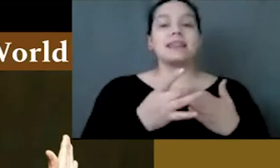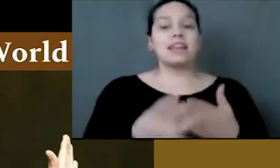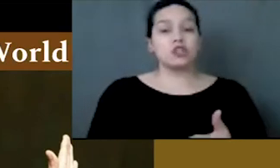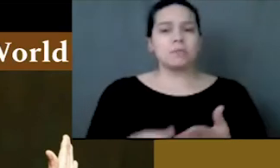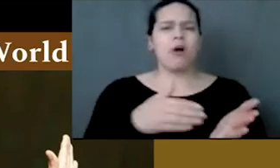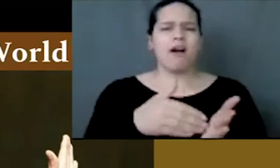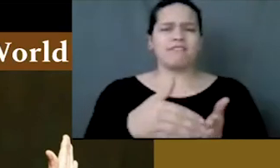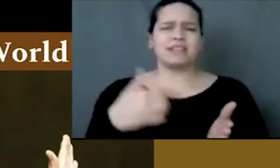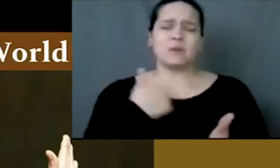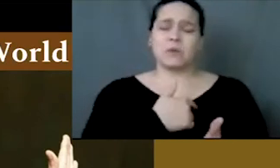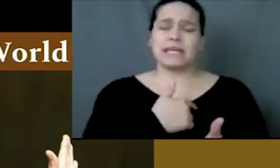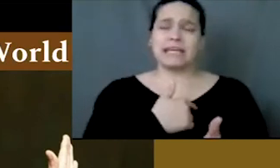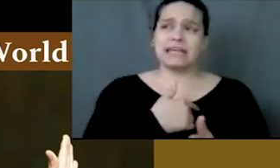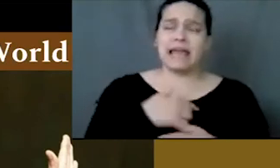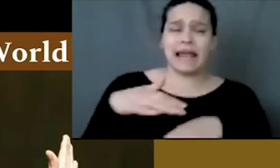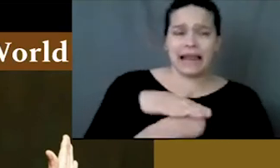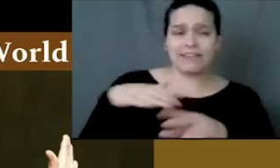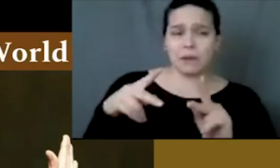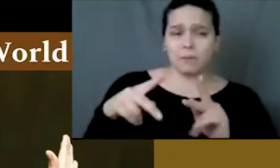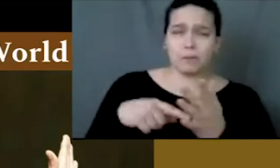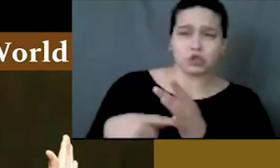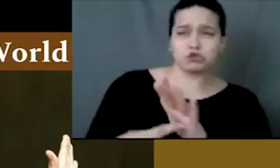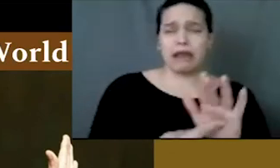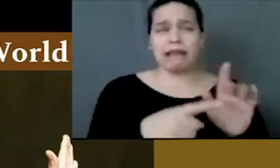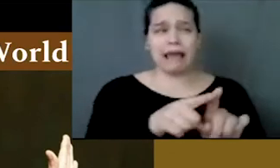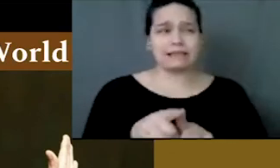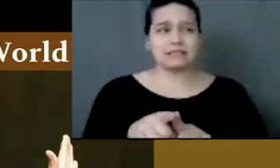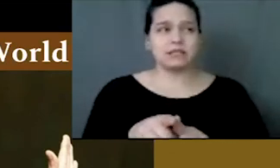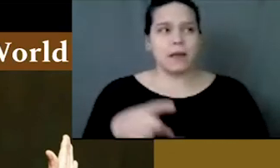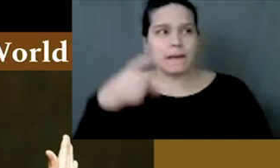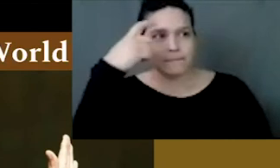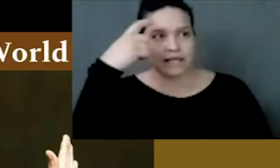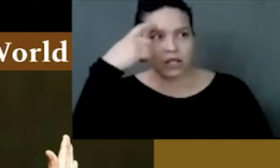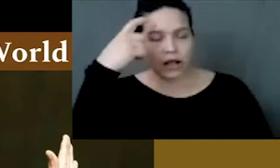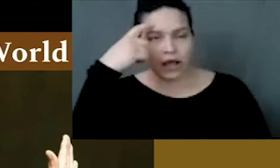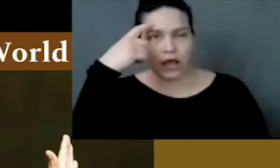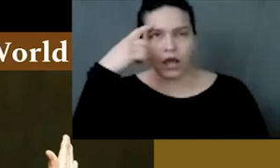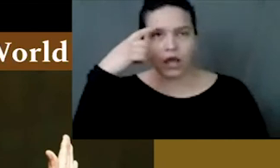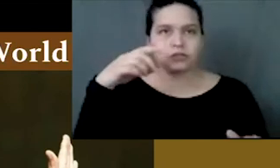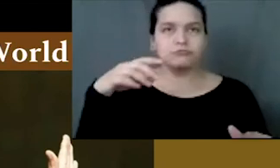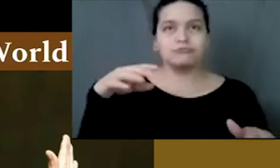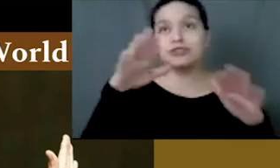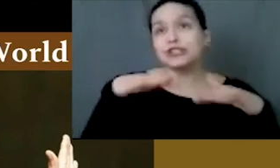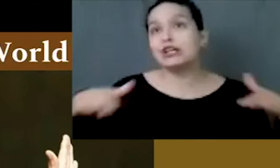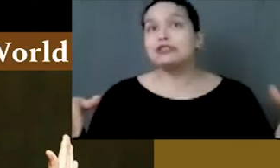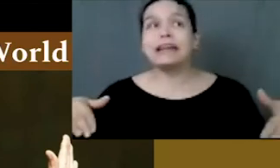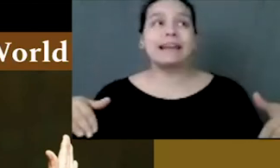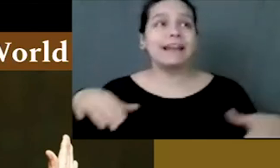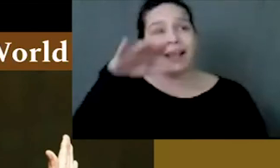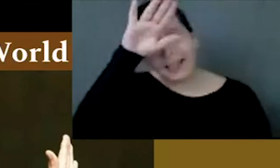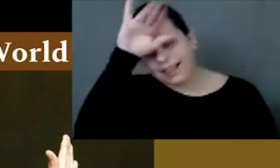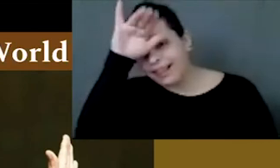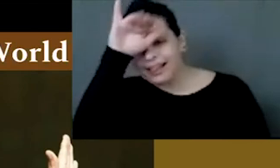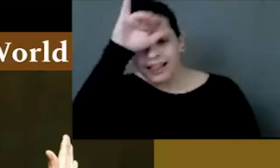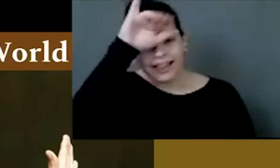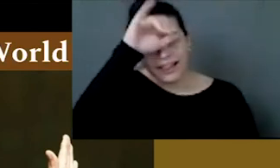existence. So leadership, often we natives are portrayed as being, you know,